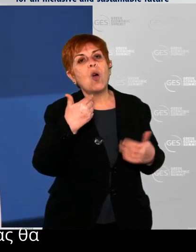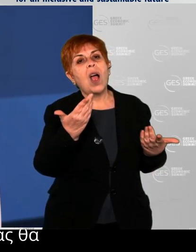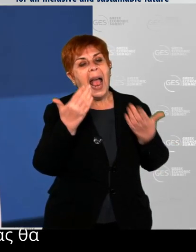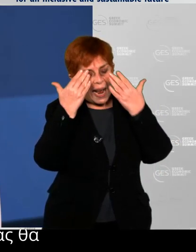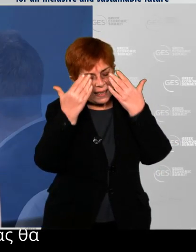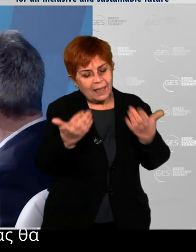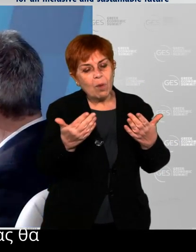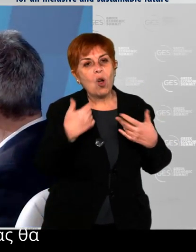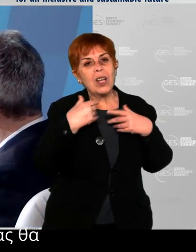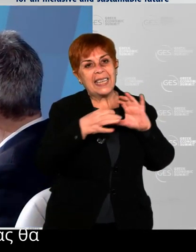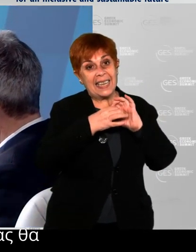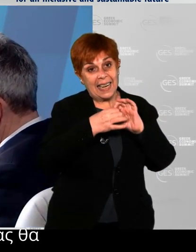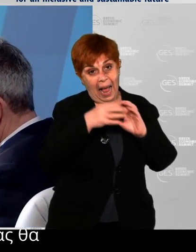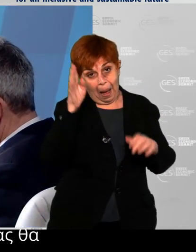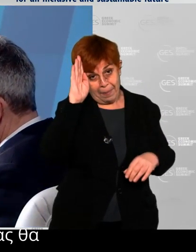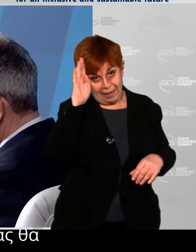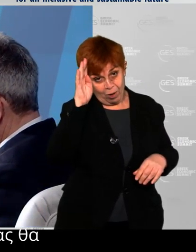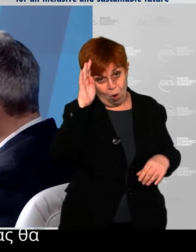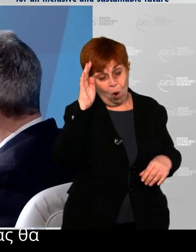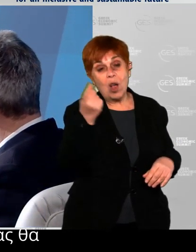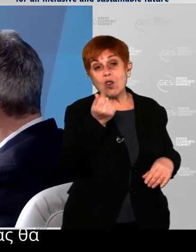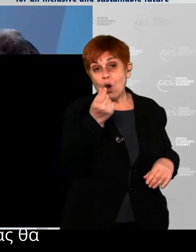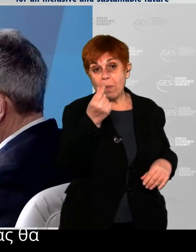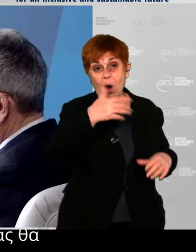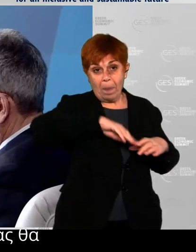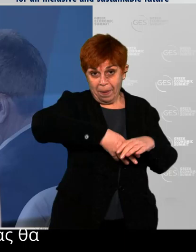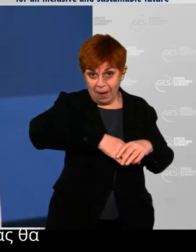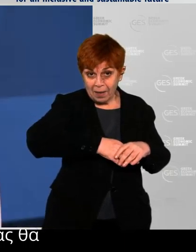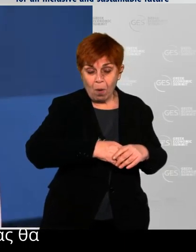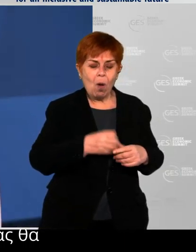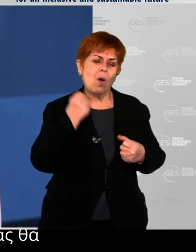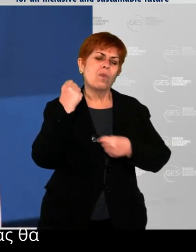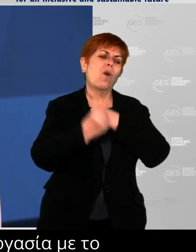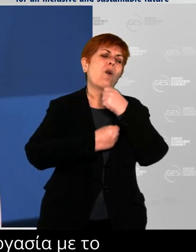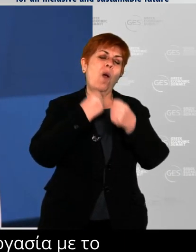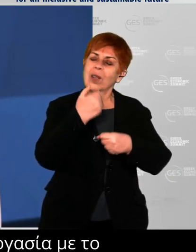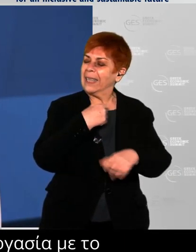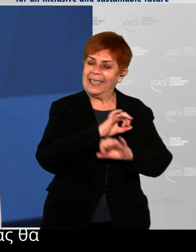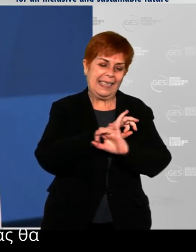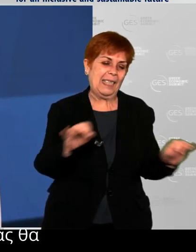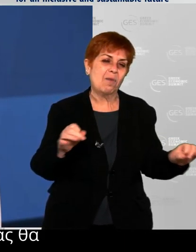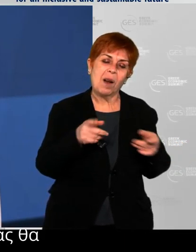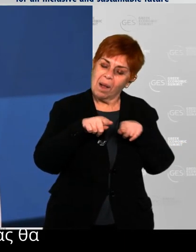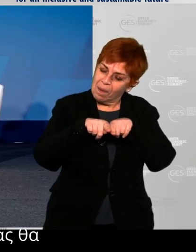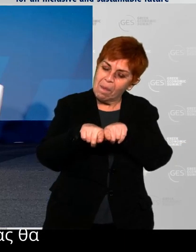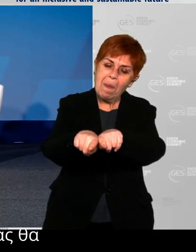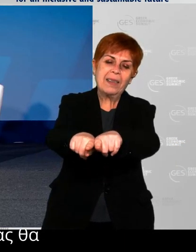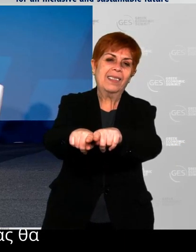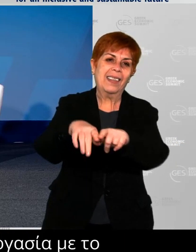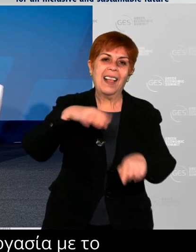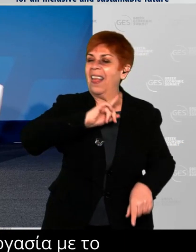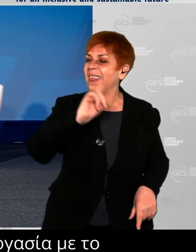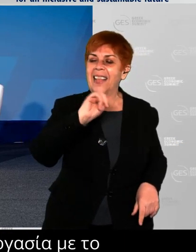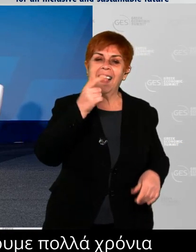Chamber of Commerce. We still have a long way to go. Our number one force multiplier, and we're not finished yet. Absolutely. Thank you so much.